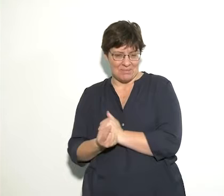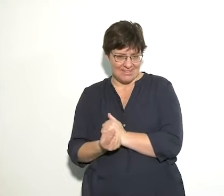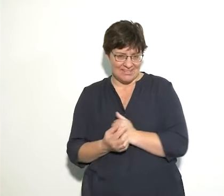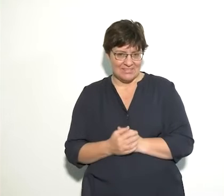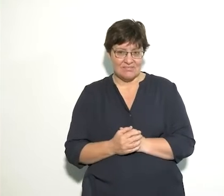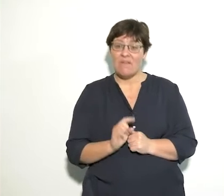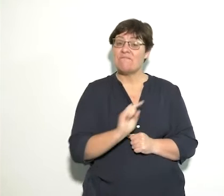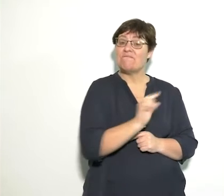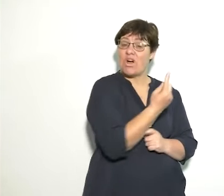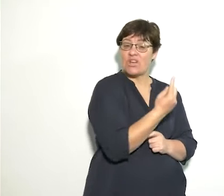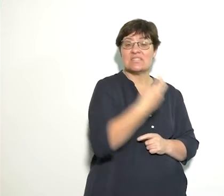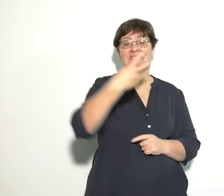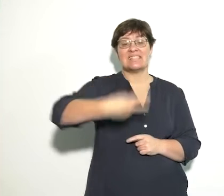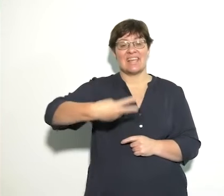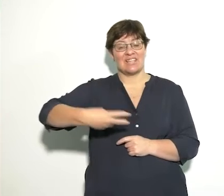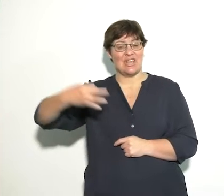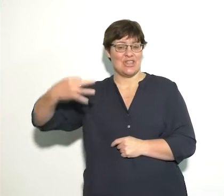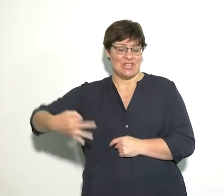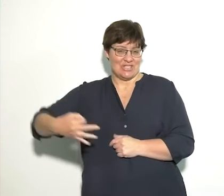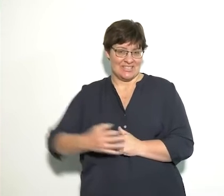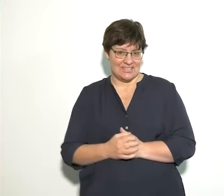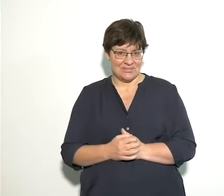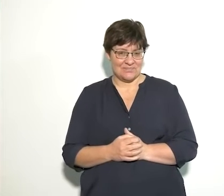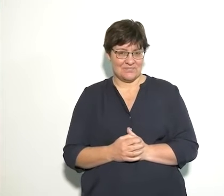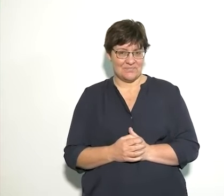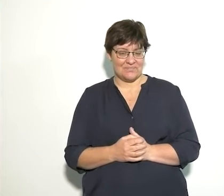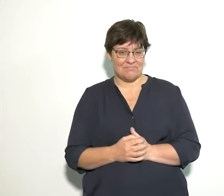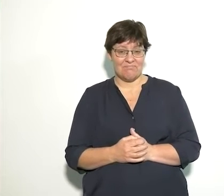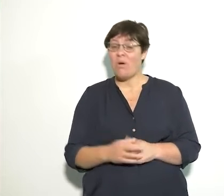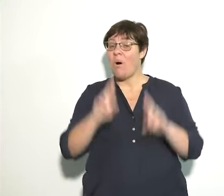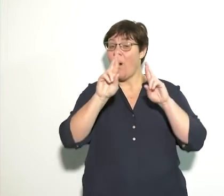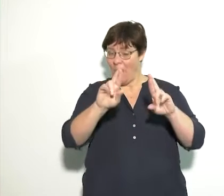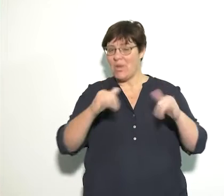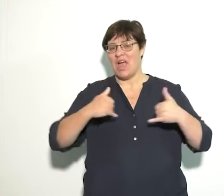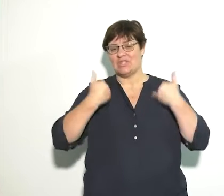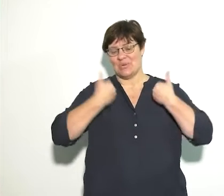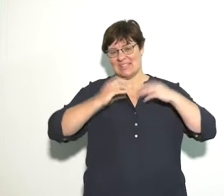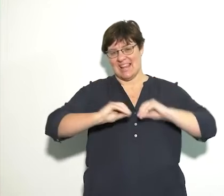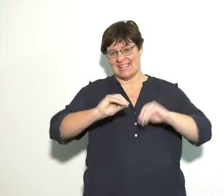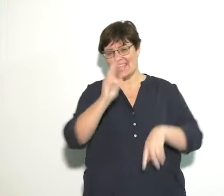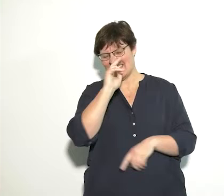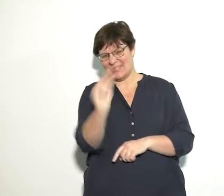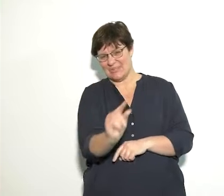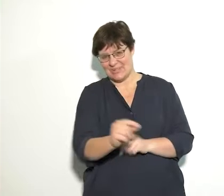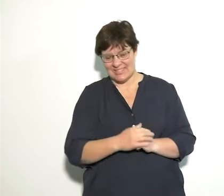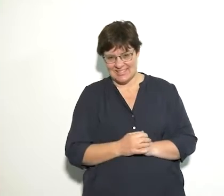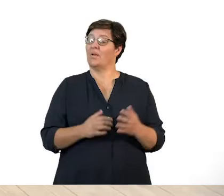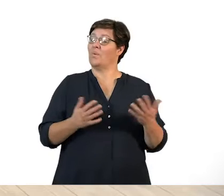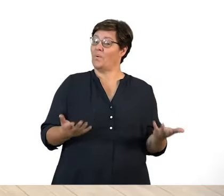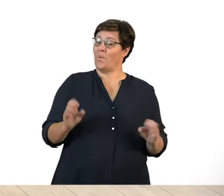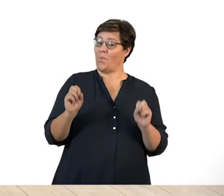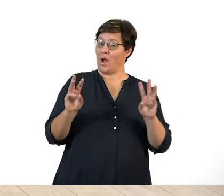What happened first, second and third? I hope you enjoyed the lesson. See you soon.